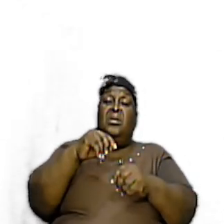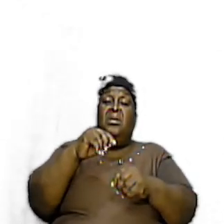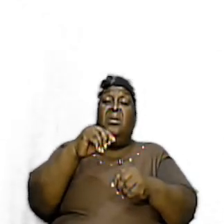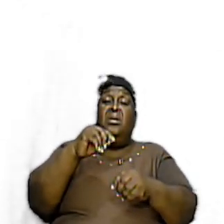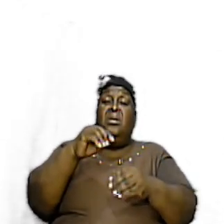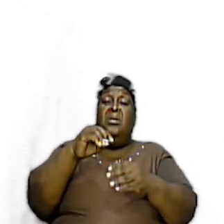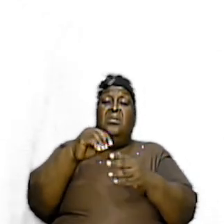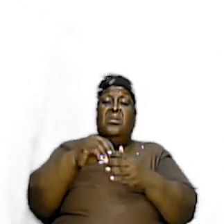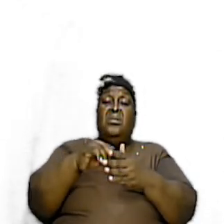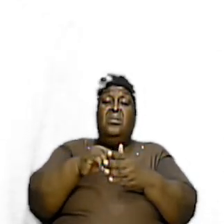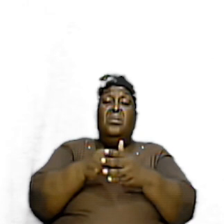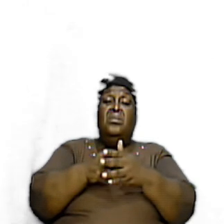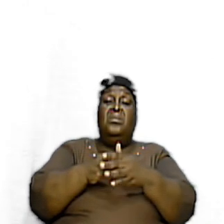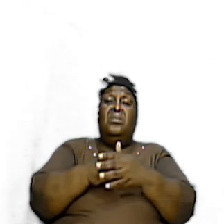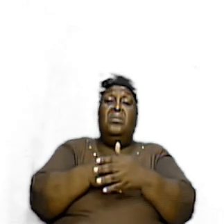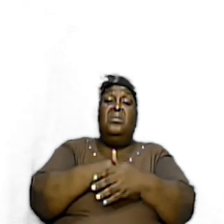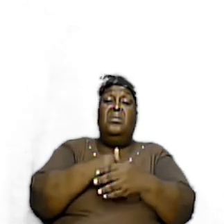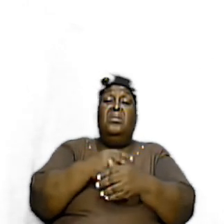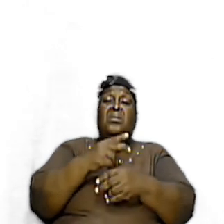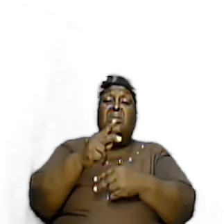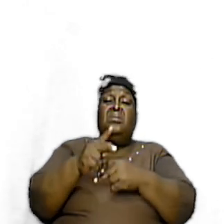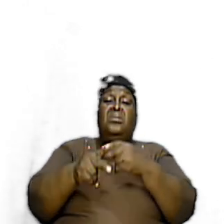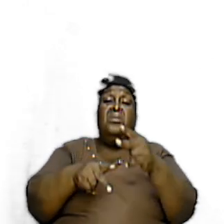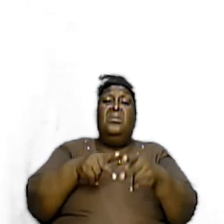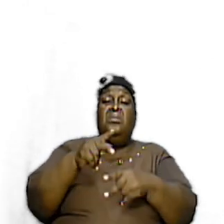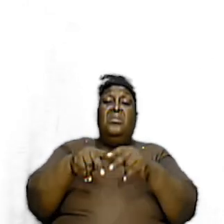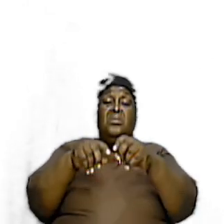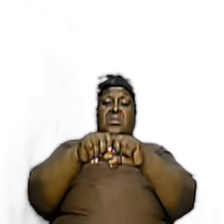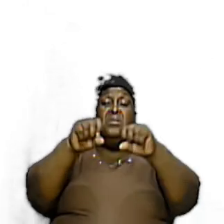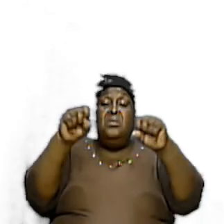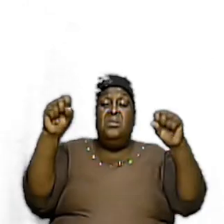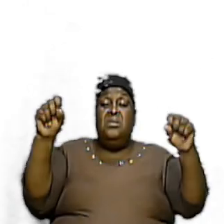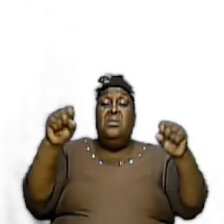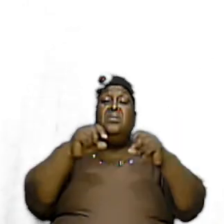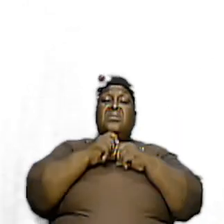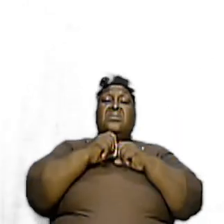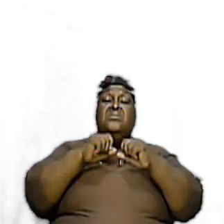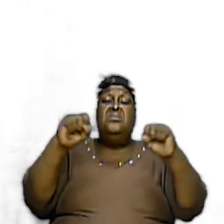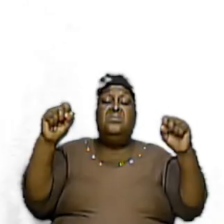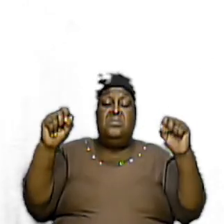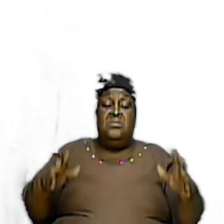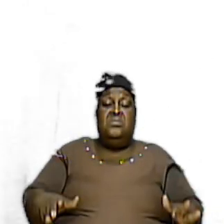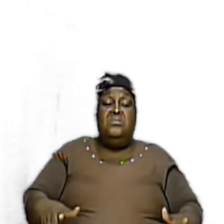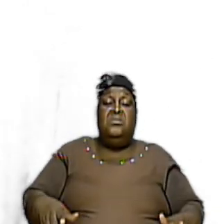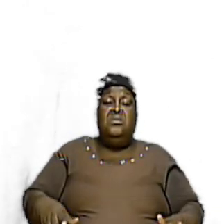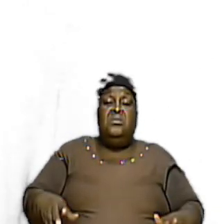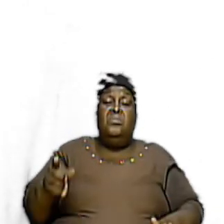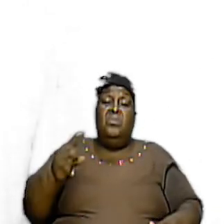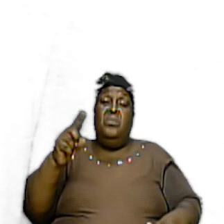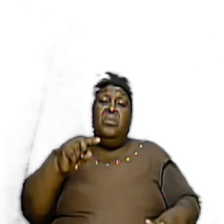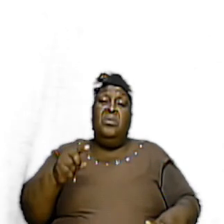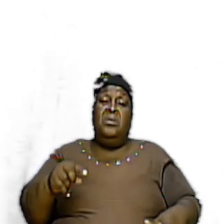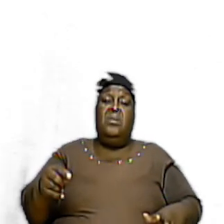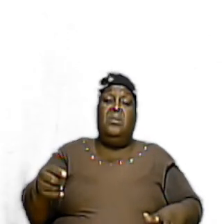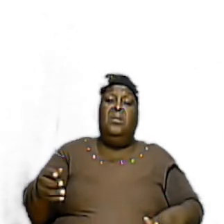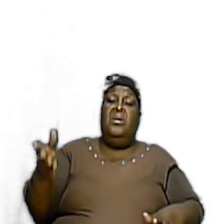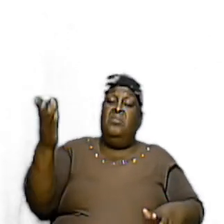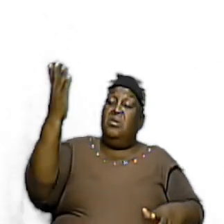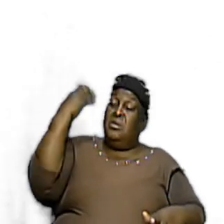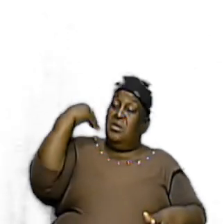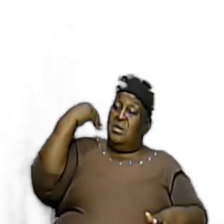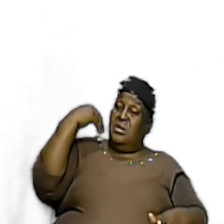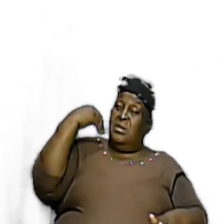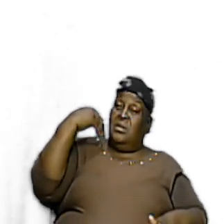the world the world is a place right around a system and God has taken us out so whereas back there there were physical things